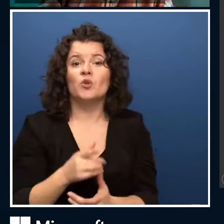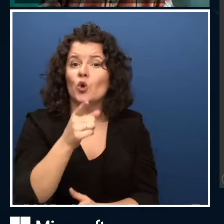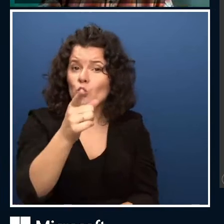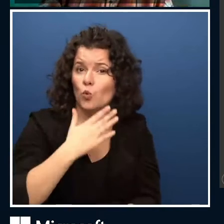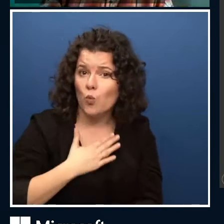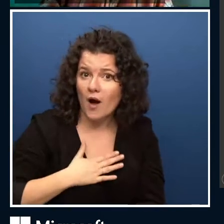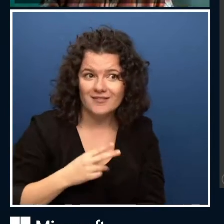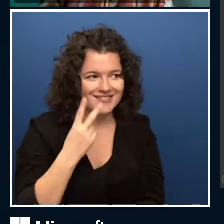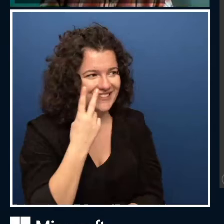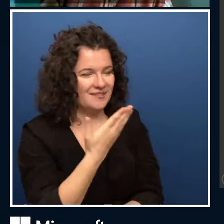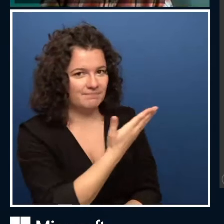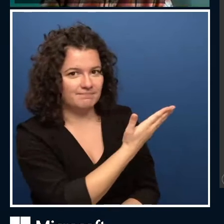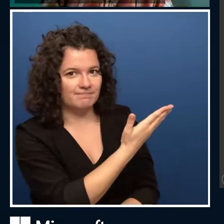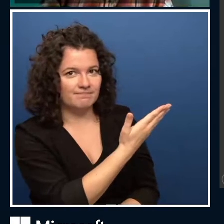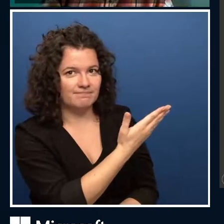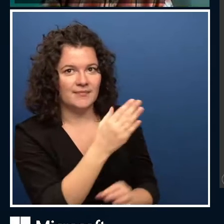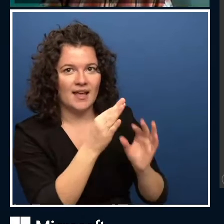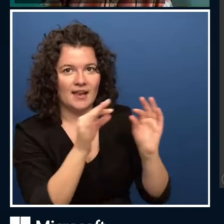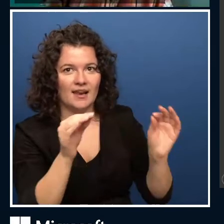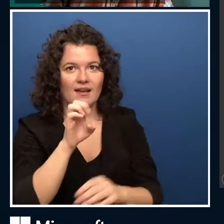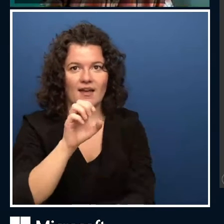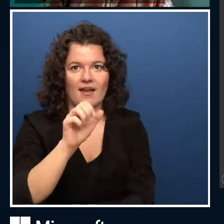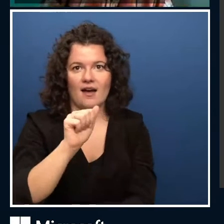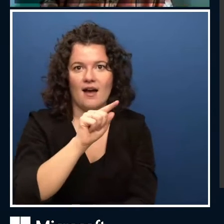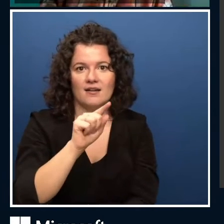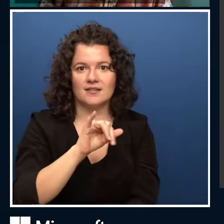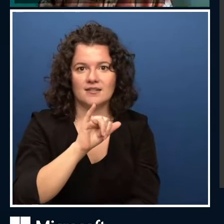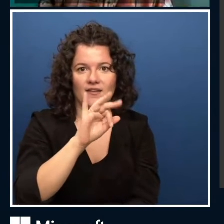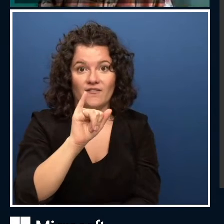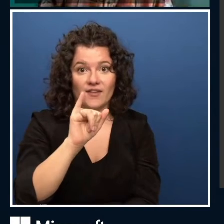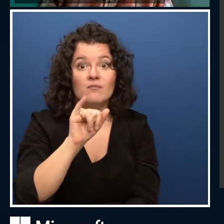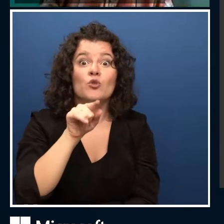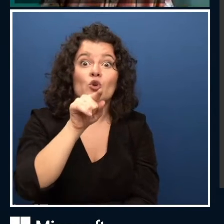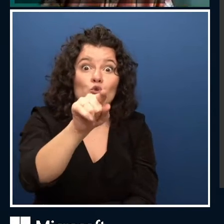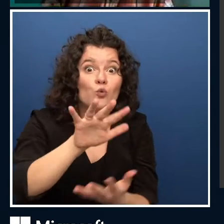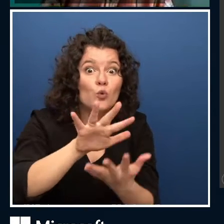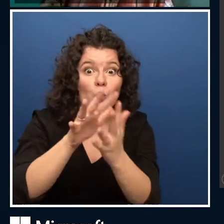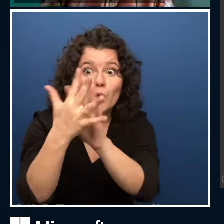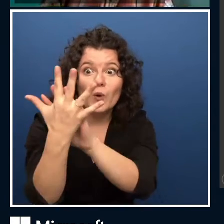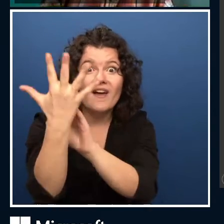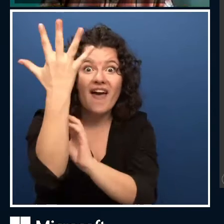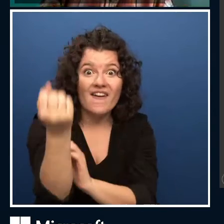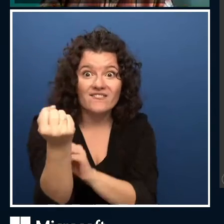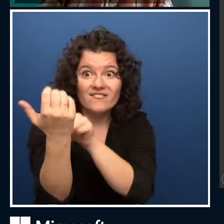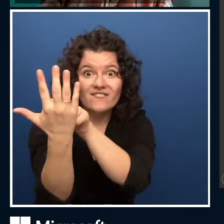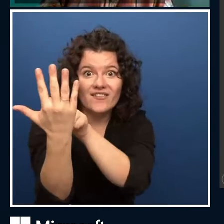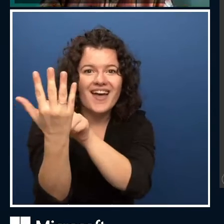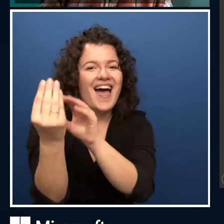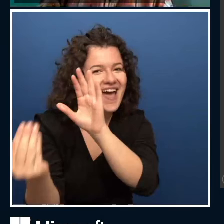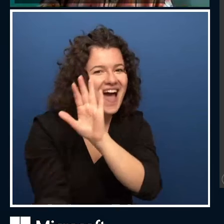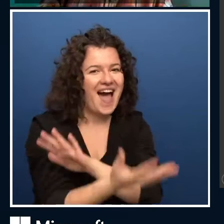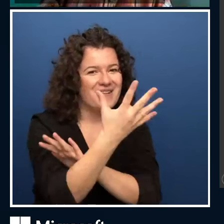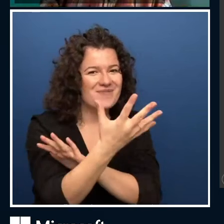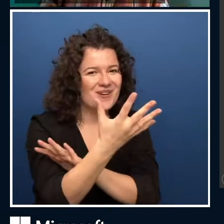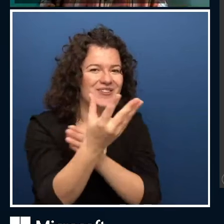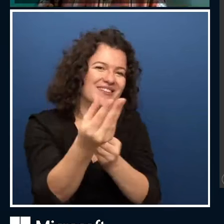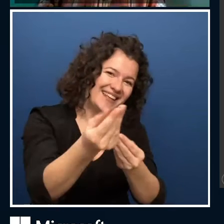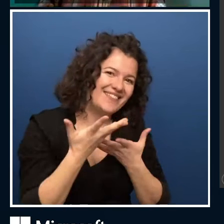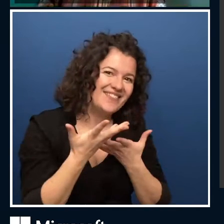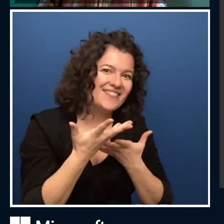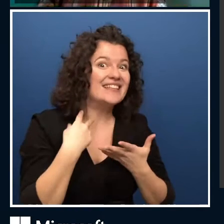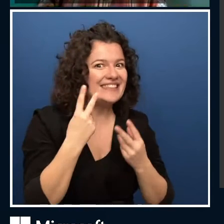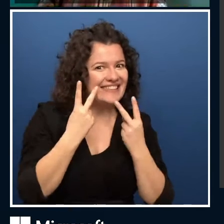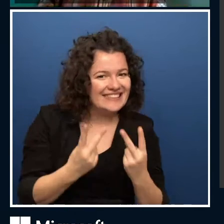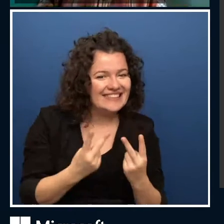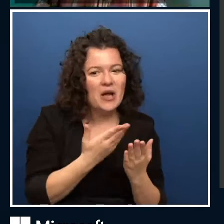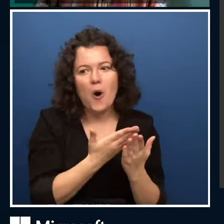icon slash drop to share with us the results. We would love to see them. And if you create a new technique, like if you